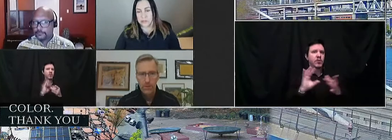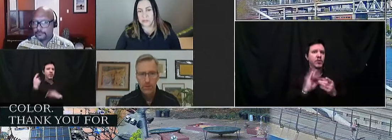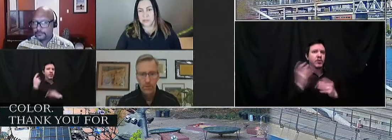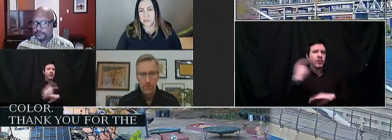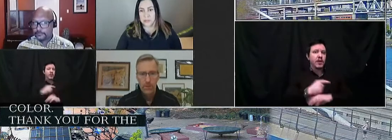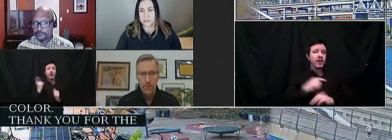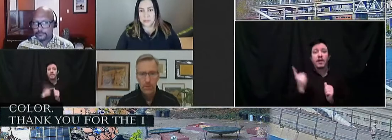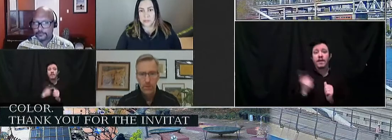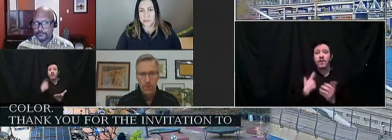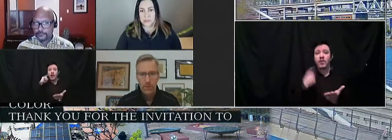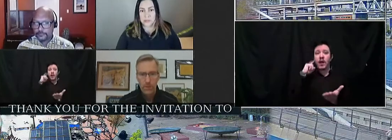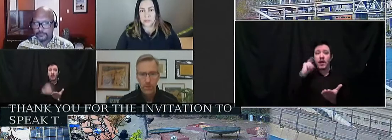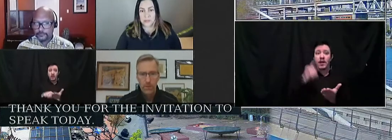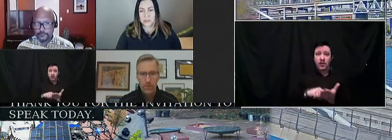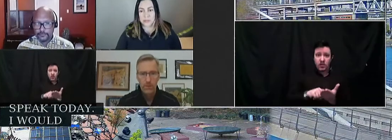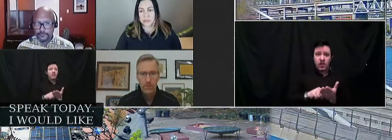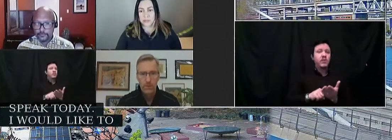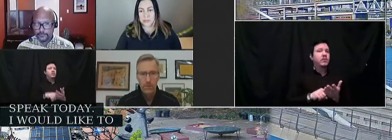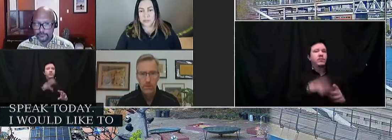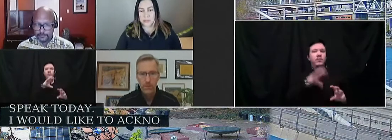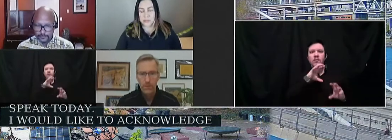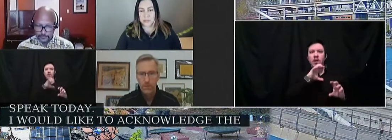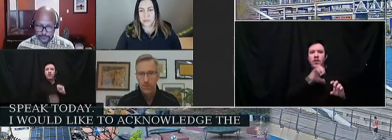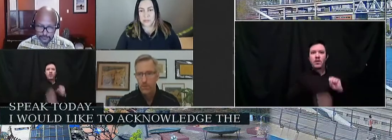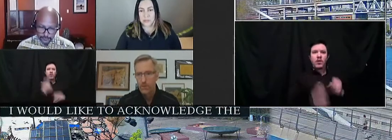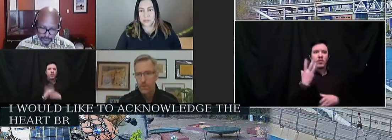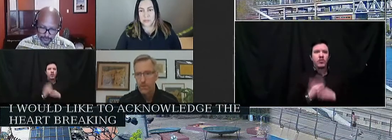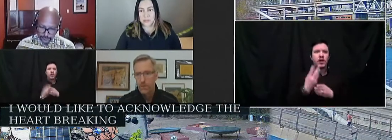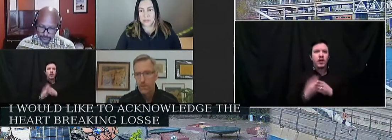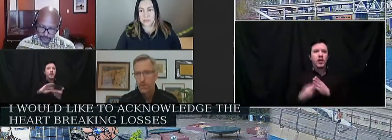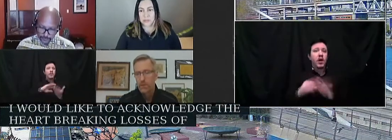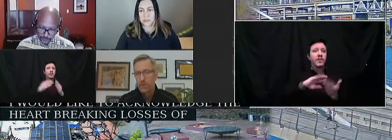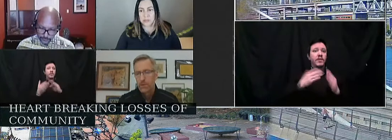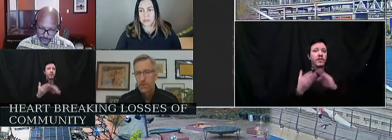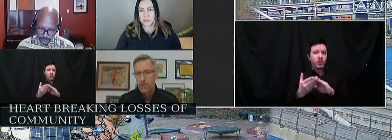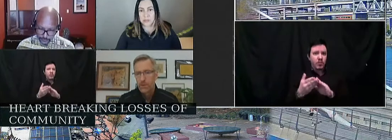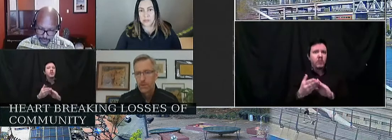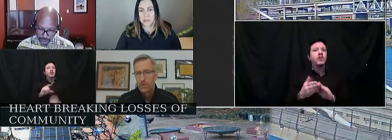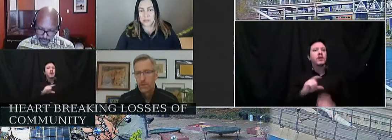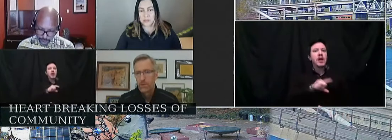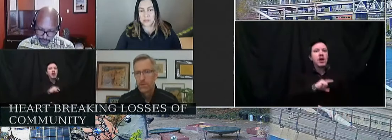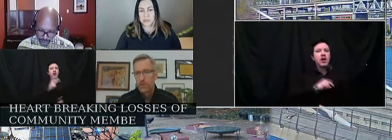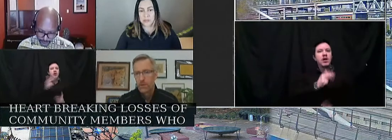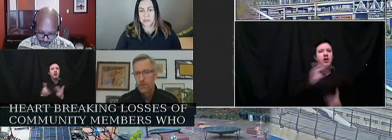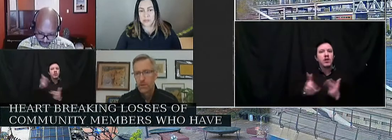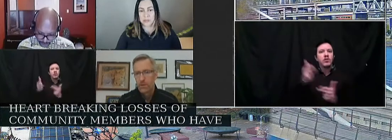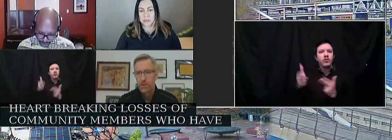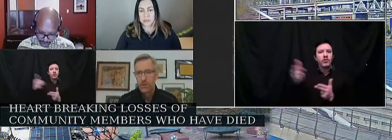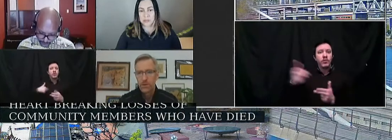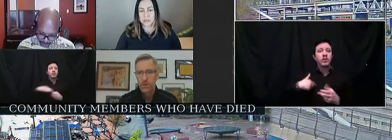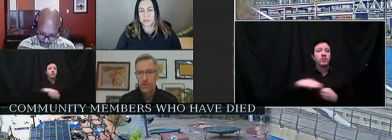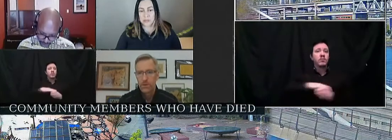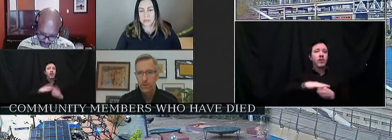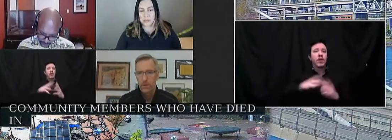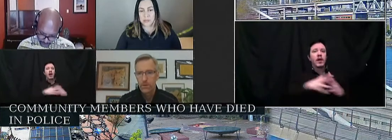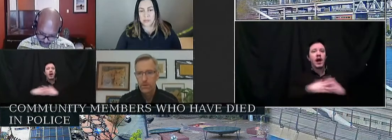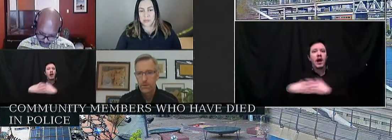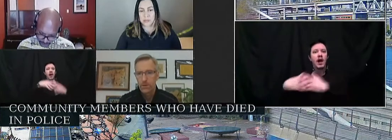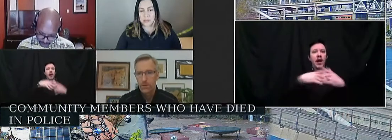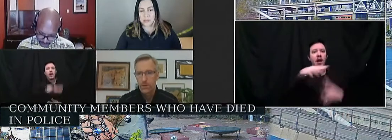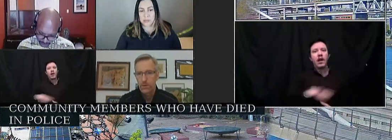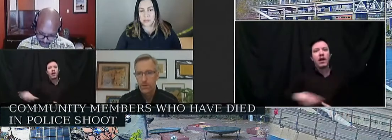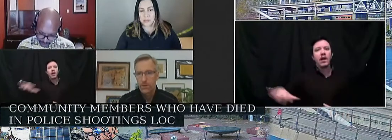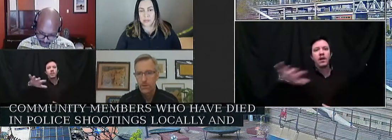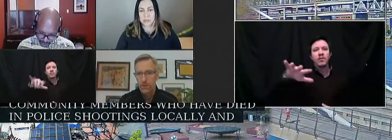First, I'd like to acknowledge the heartbreaking losses of community members who have died in police shootings both locally and around the